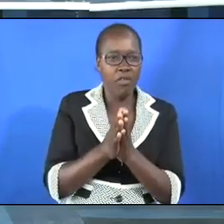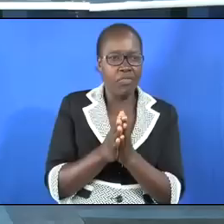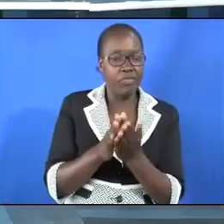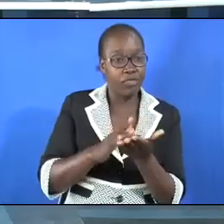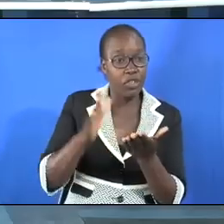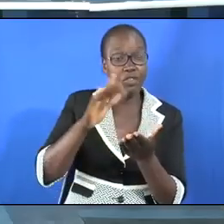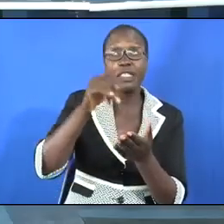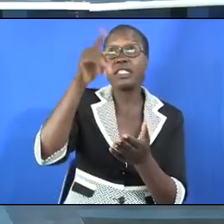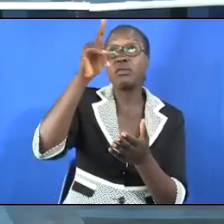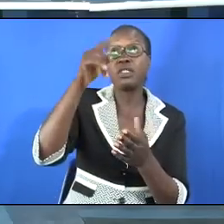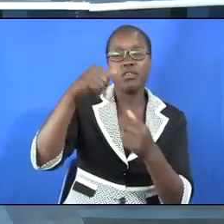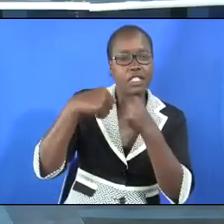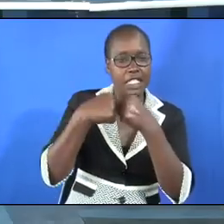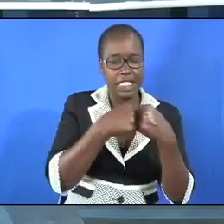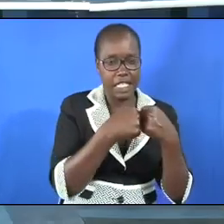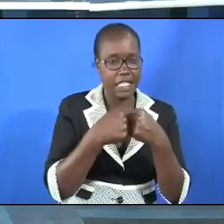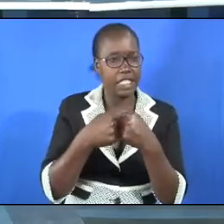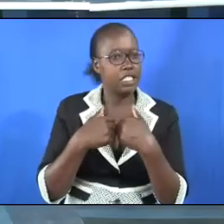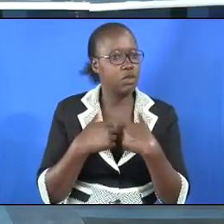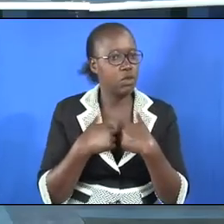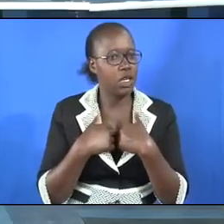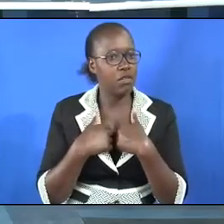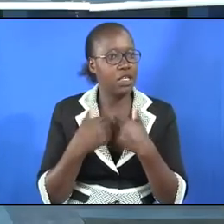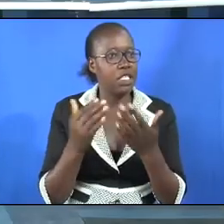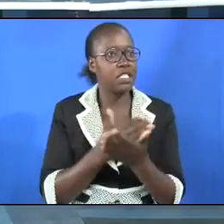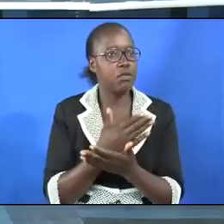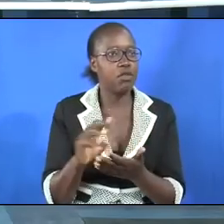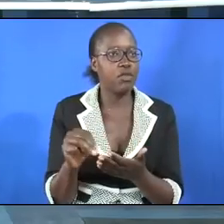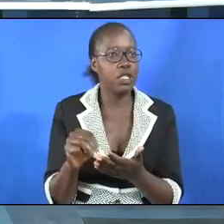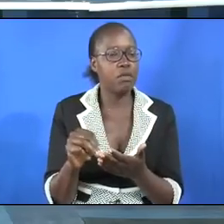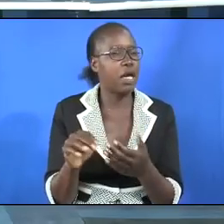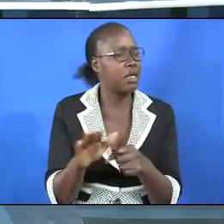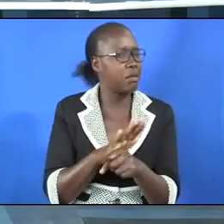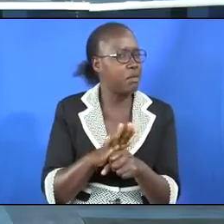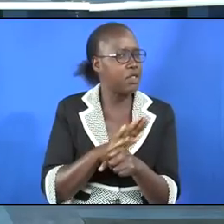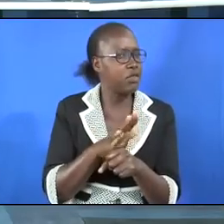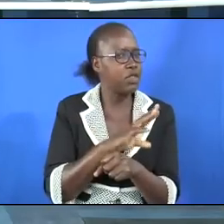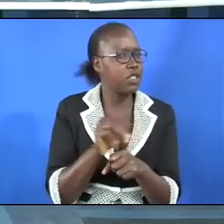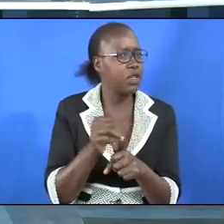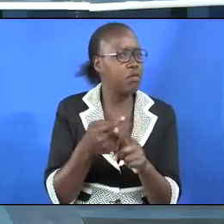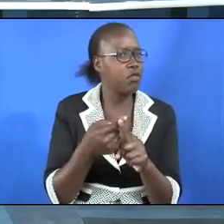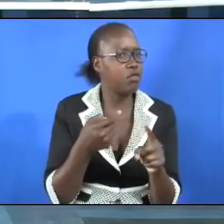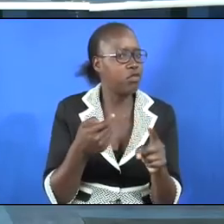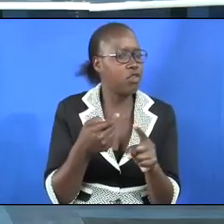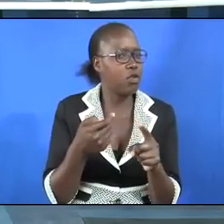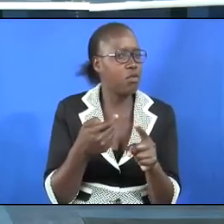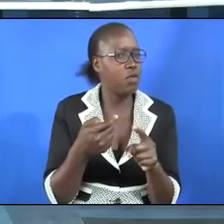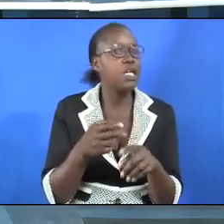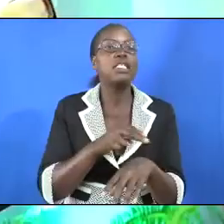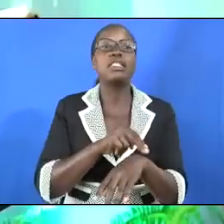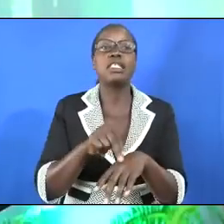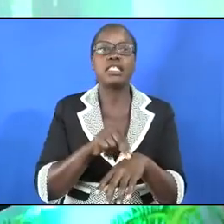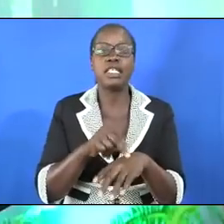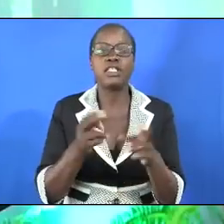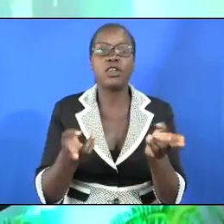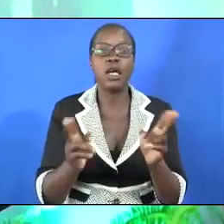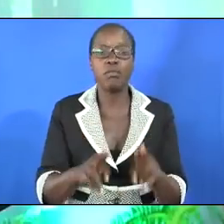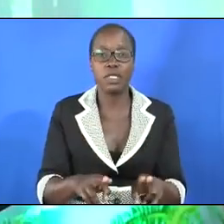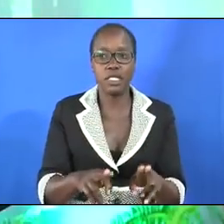in these challenges. Some of them and much of them which come probably as a natural occurrence.